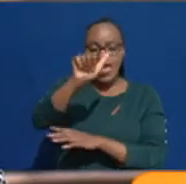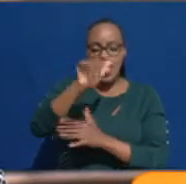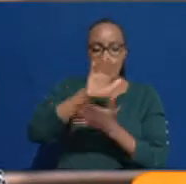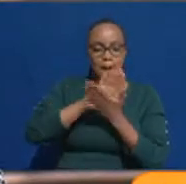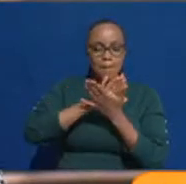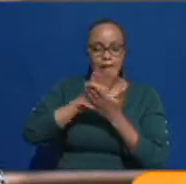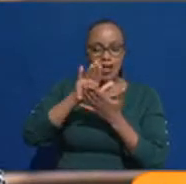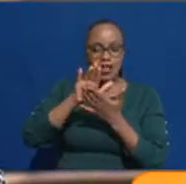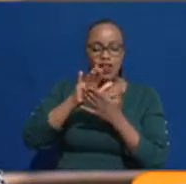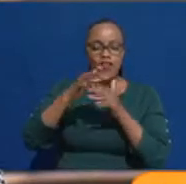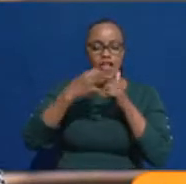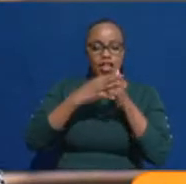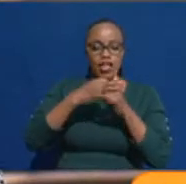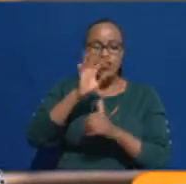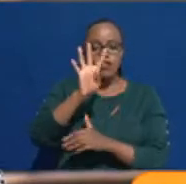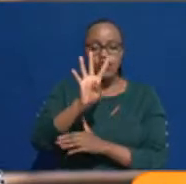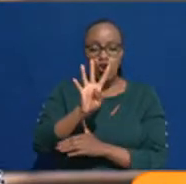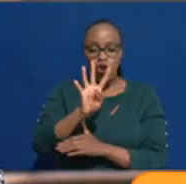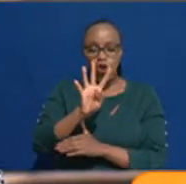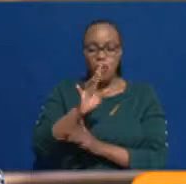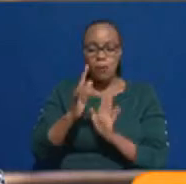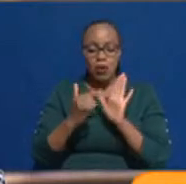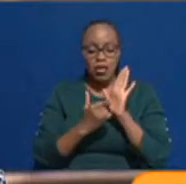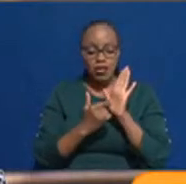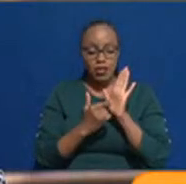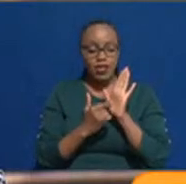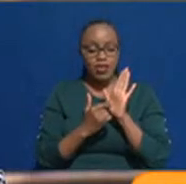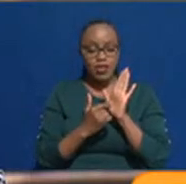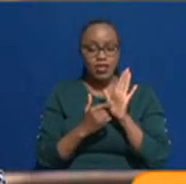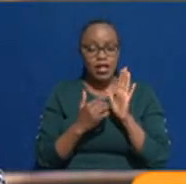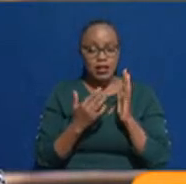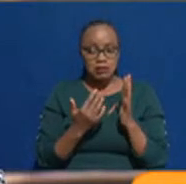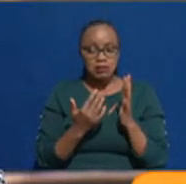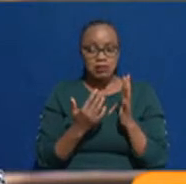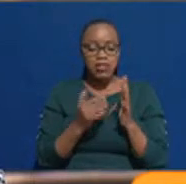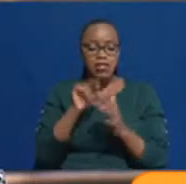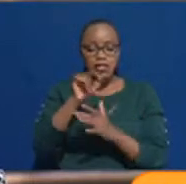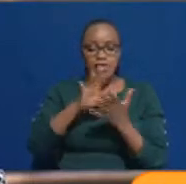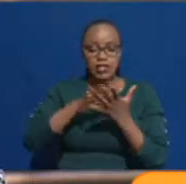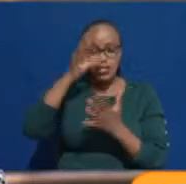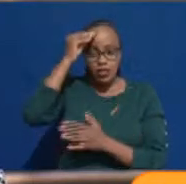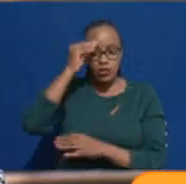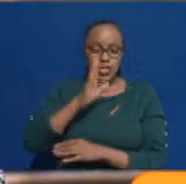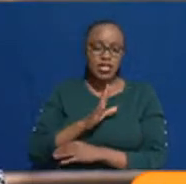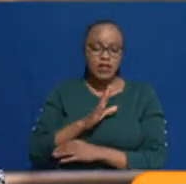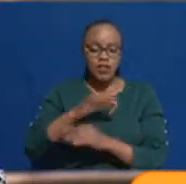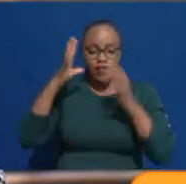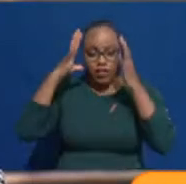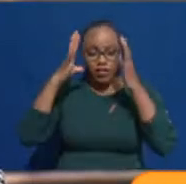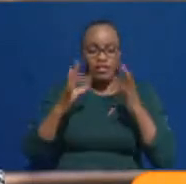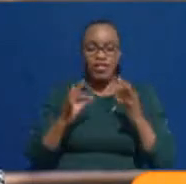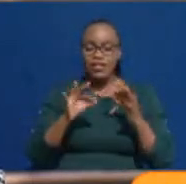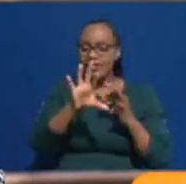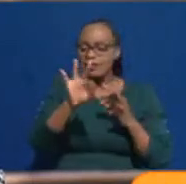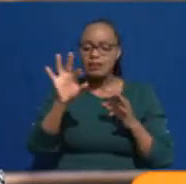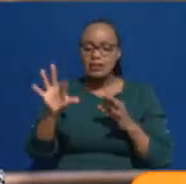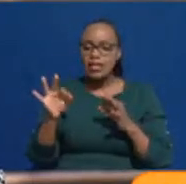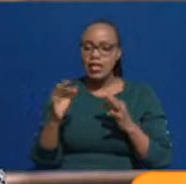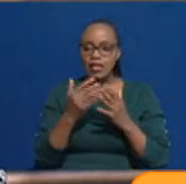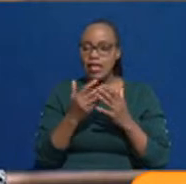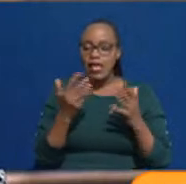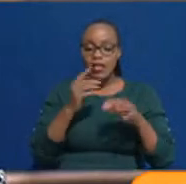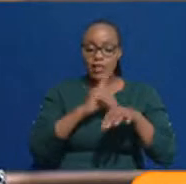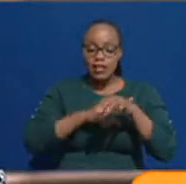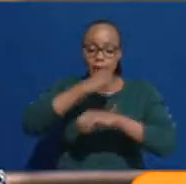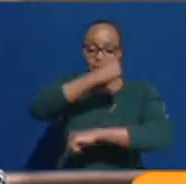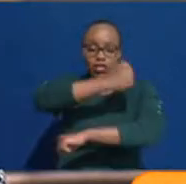of 84 points. Mm-hmm. And this student just didn't select. And while in